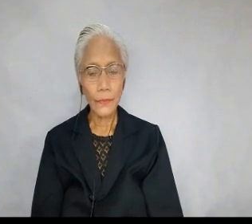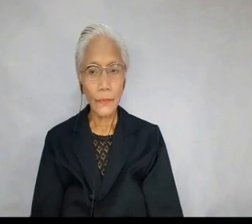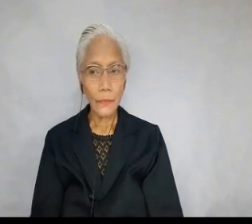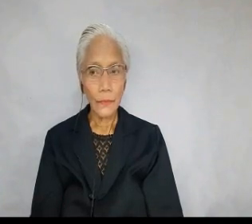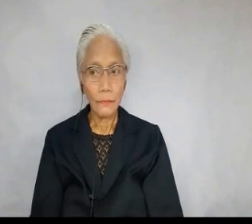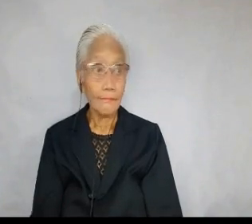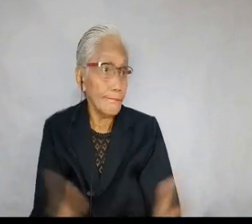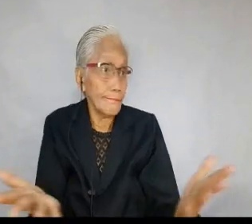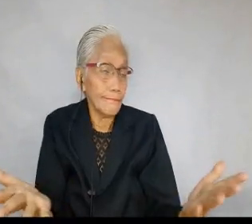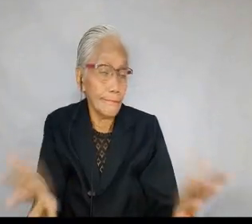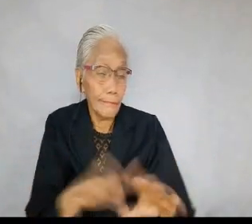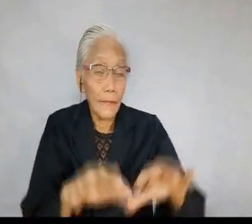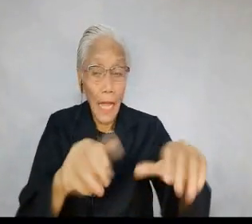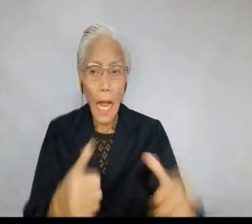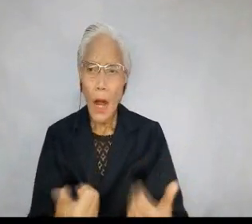18.